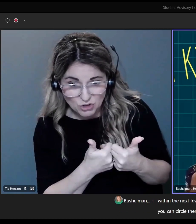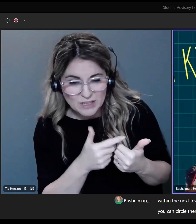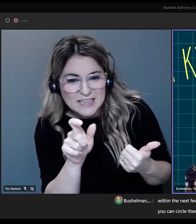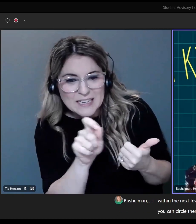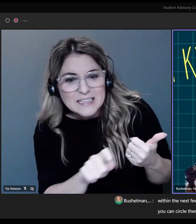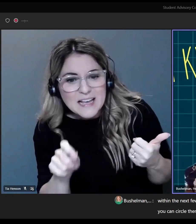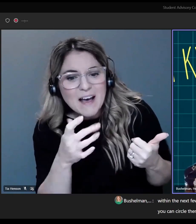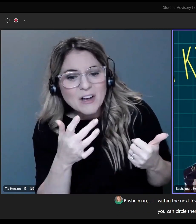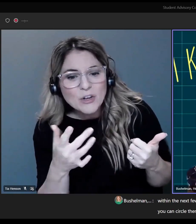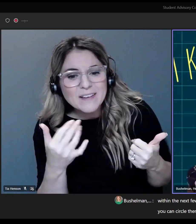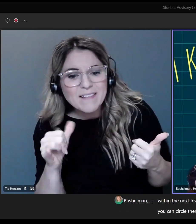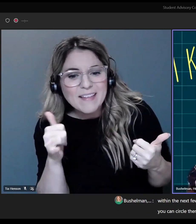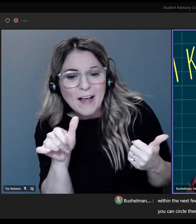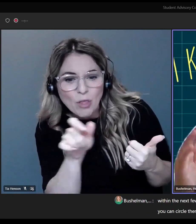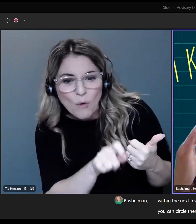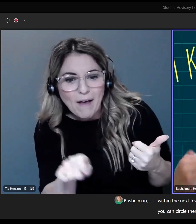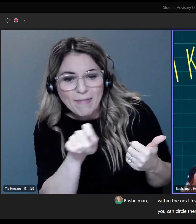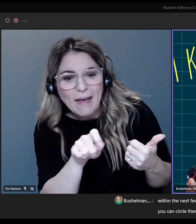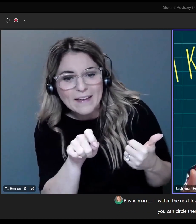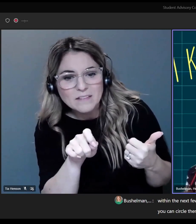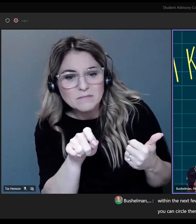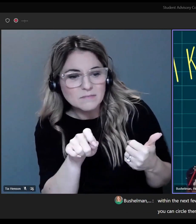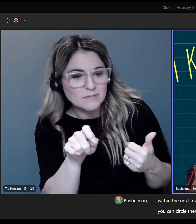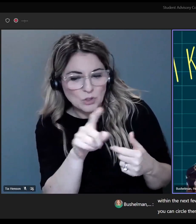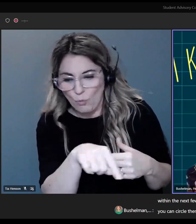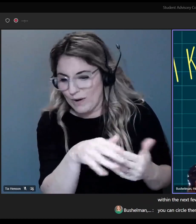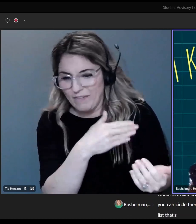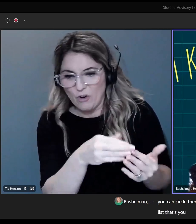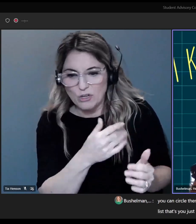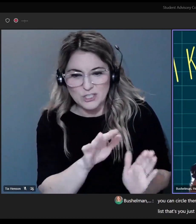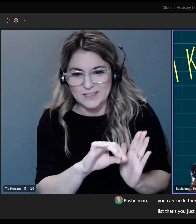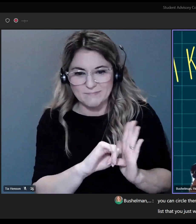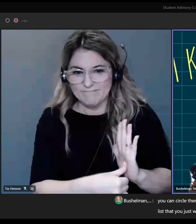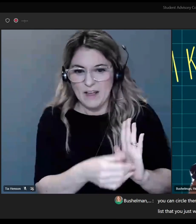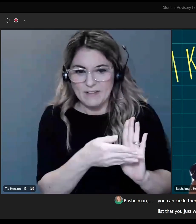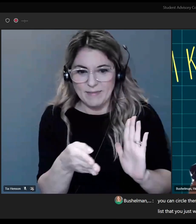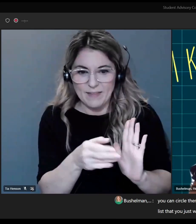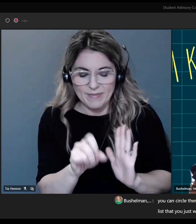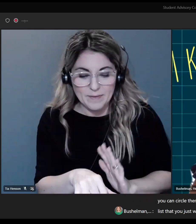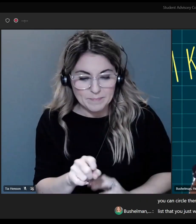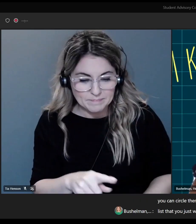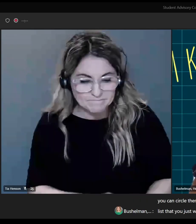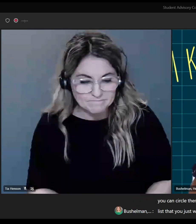them, highlight them somehow out of the big list that you just wrote down.